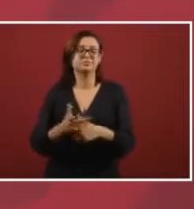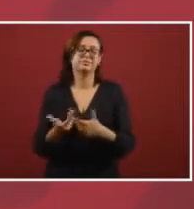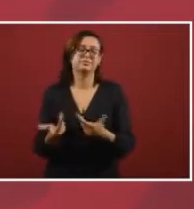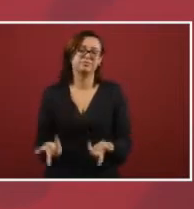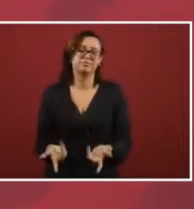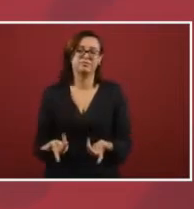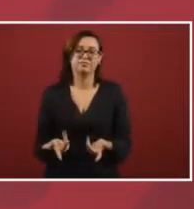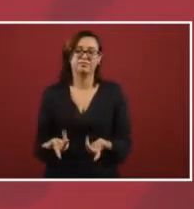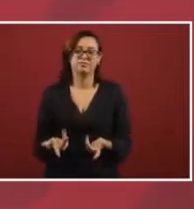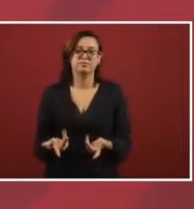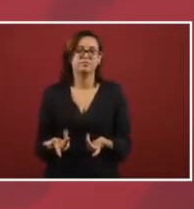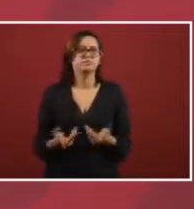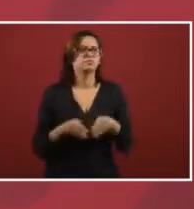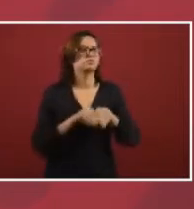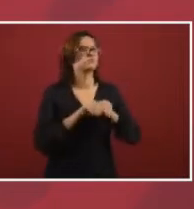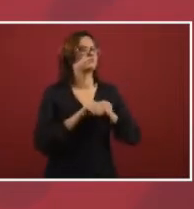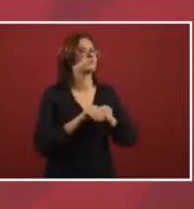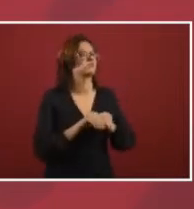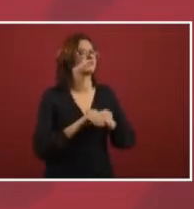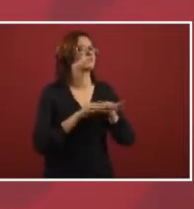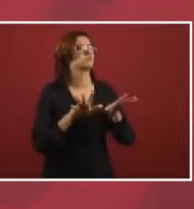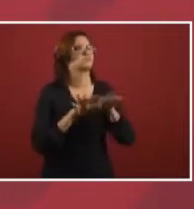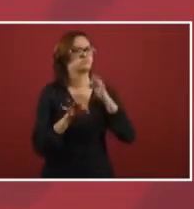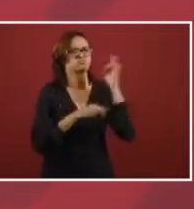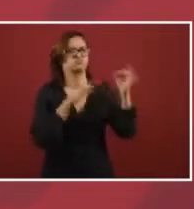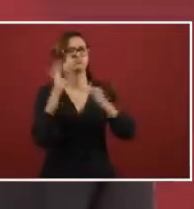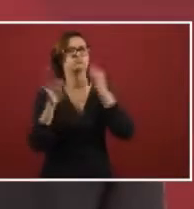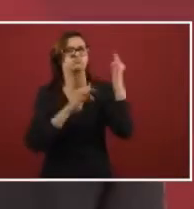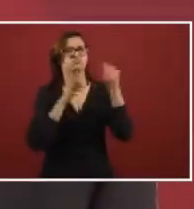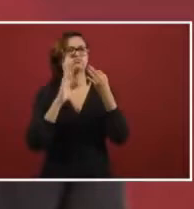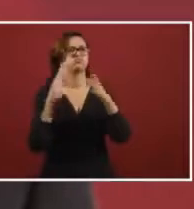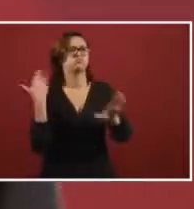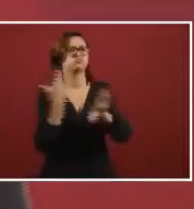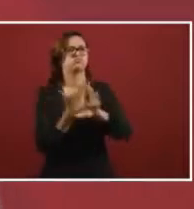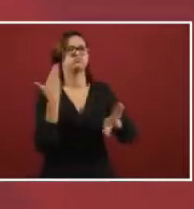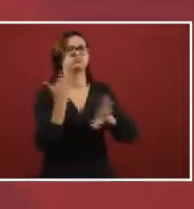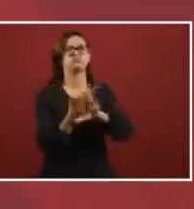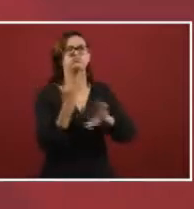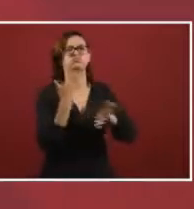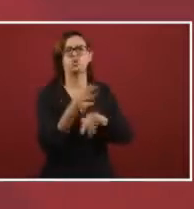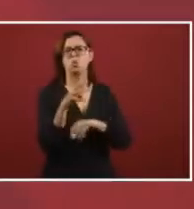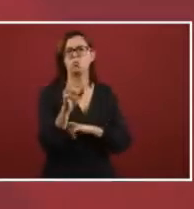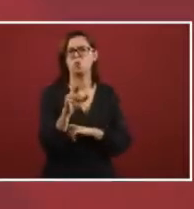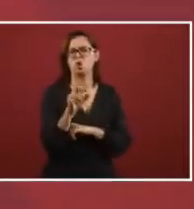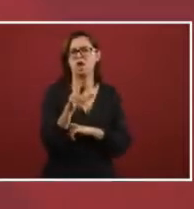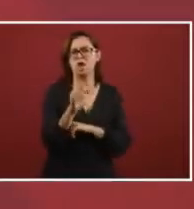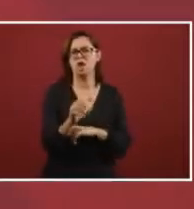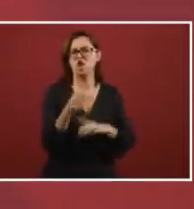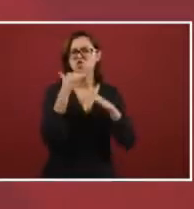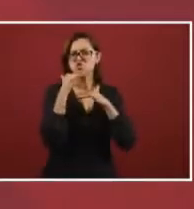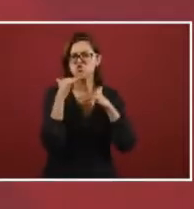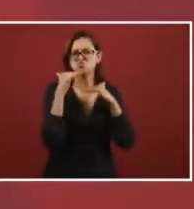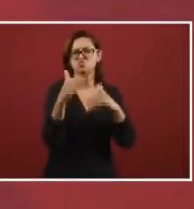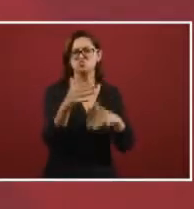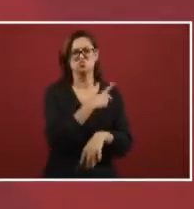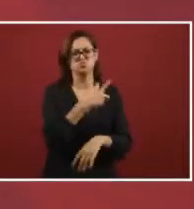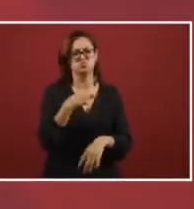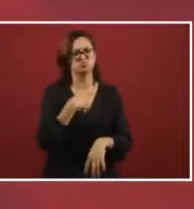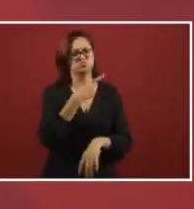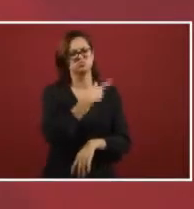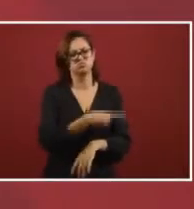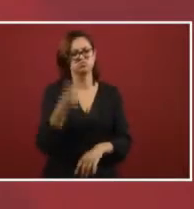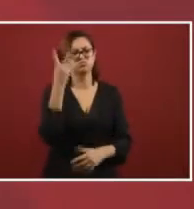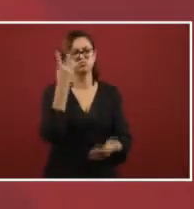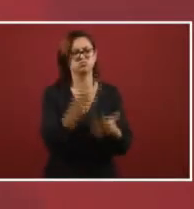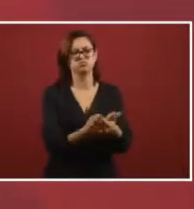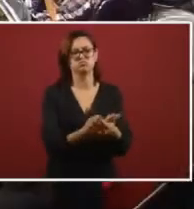On one side, publicly, they would say one thing that Moreira is corrupt and he needs